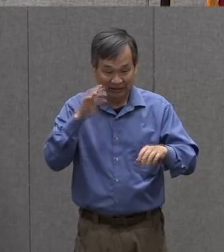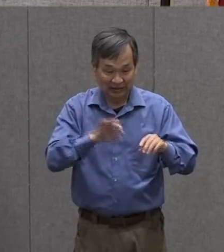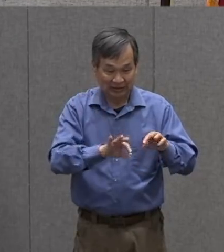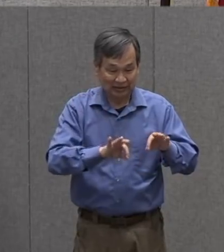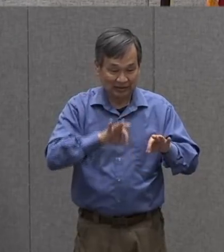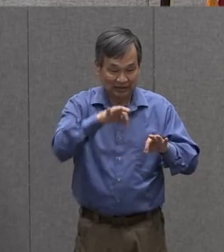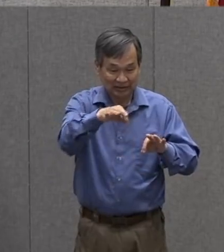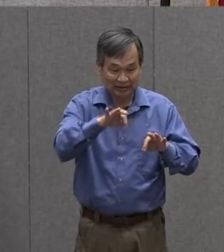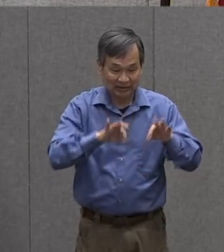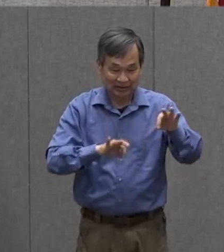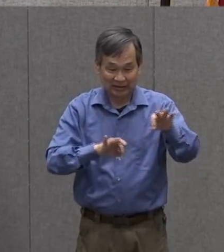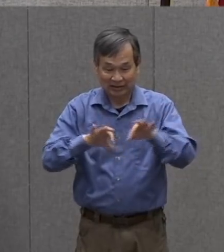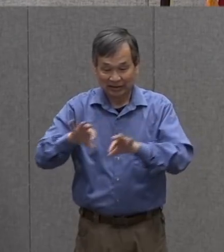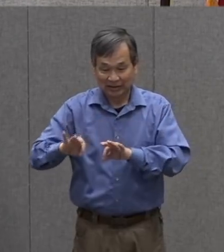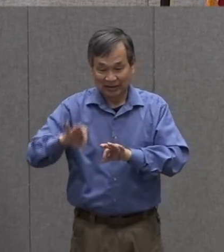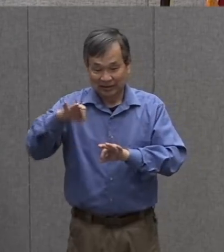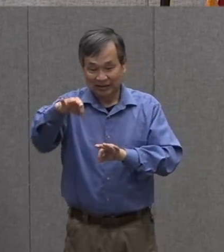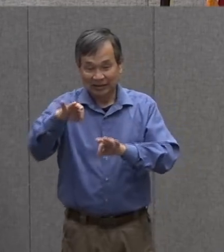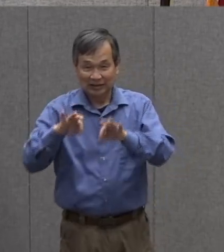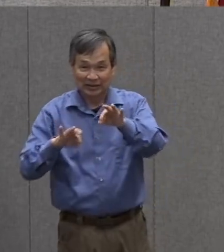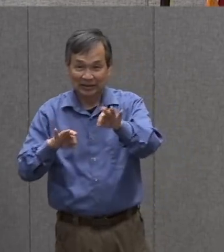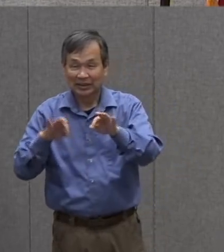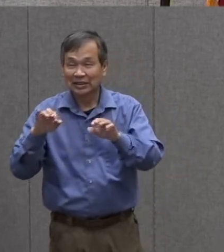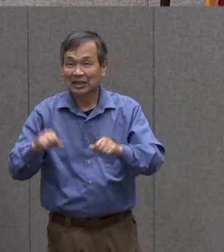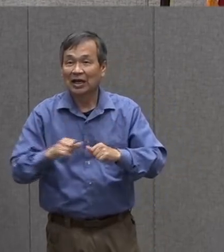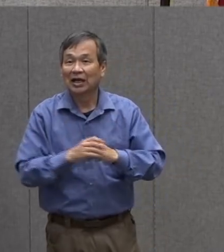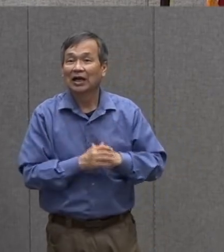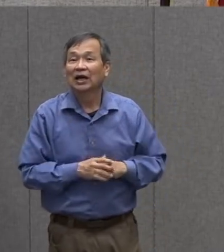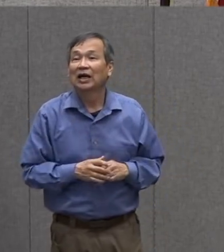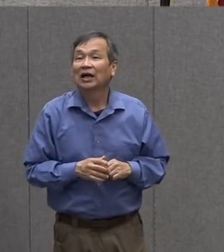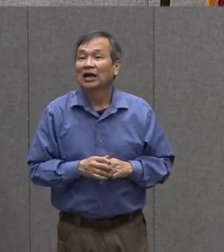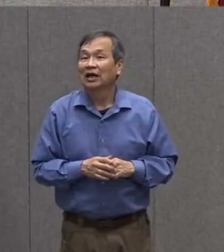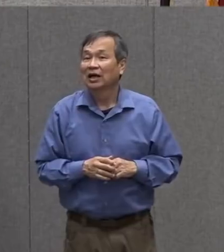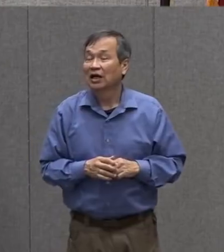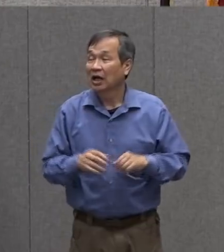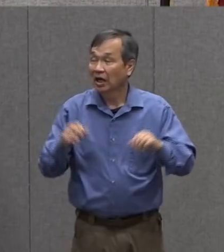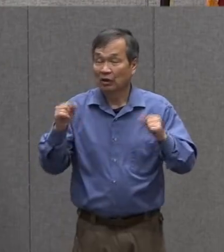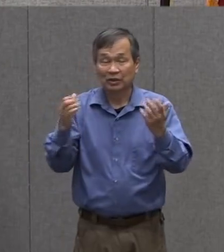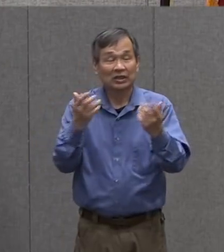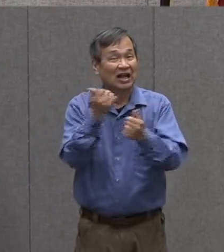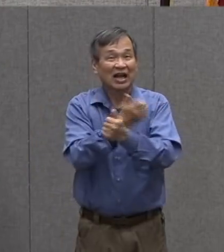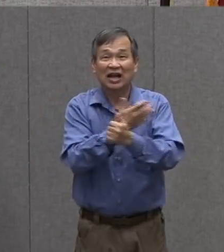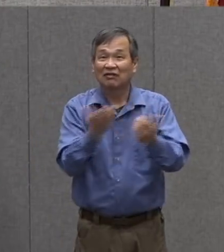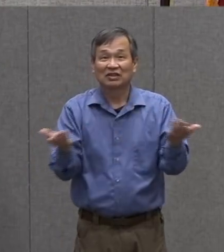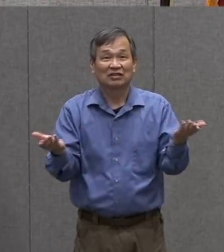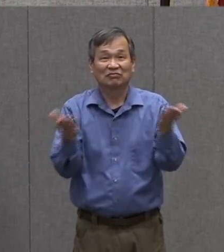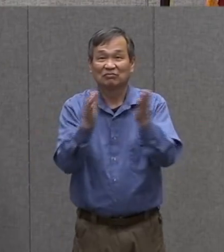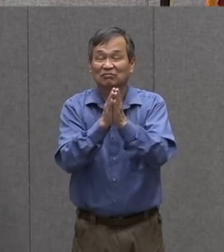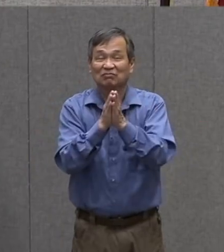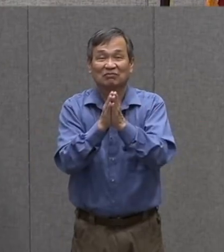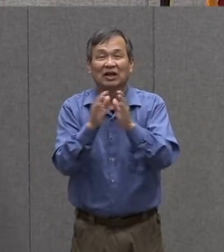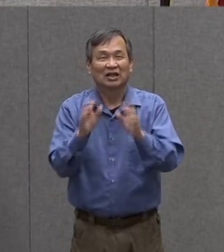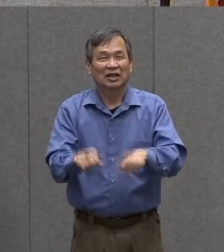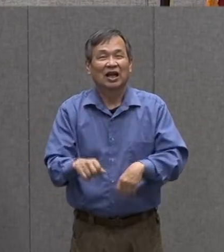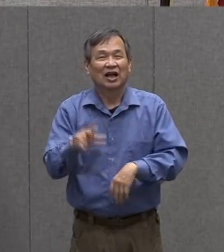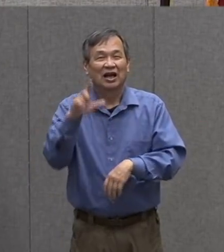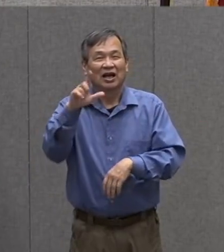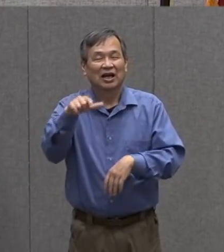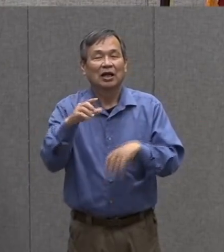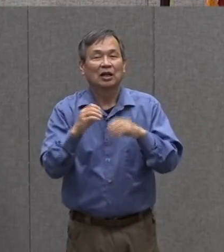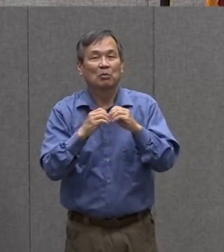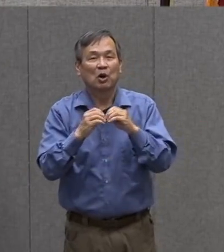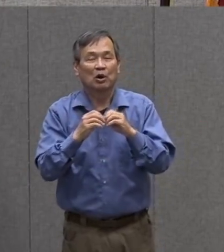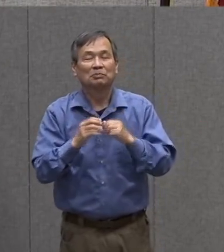cover and this also this also lets us fold the entire thing when we're done we'll talk about that a little bit more